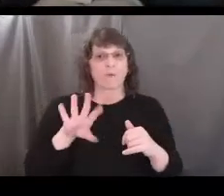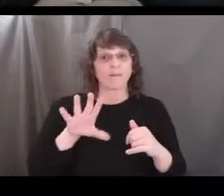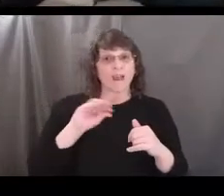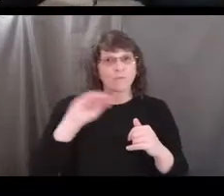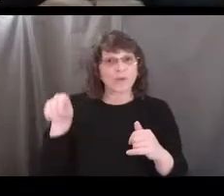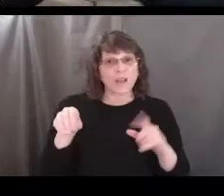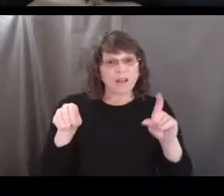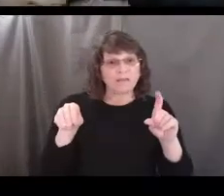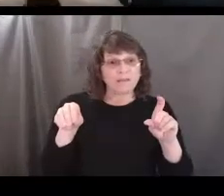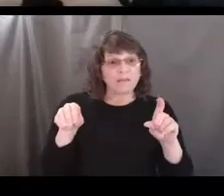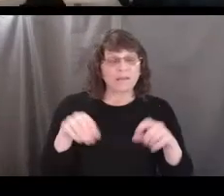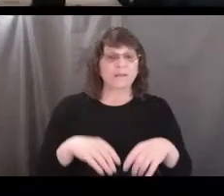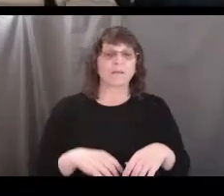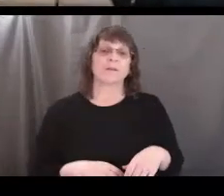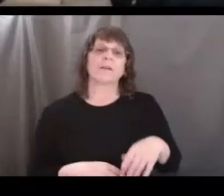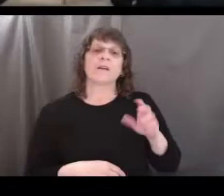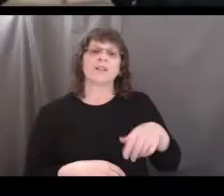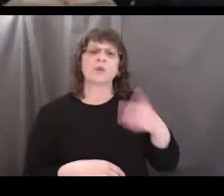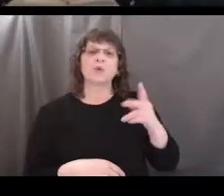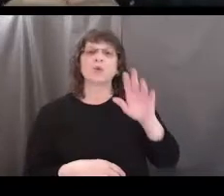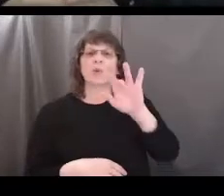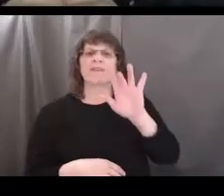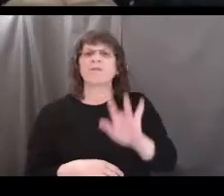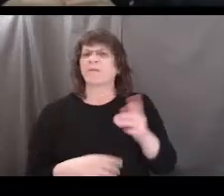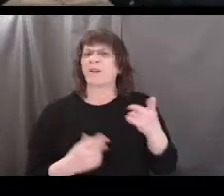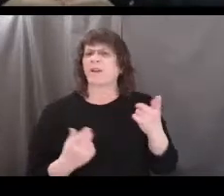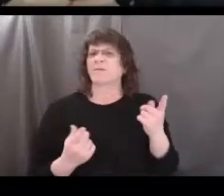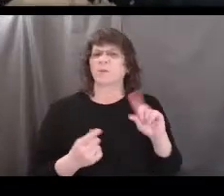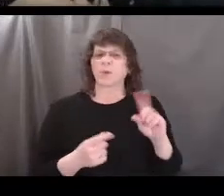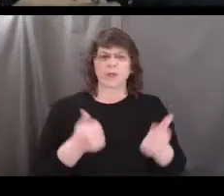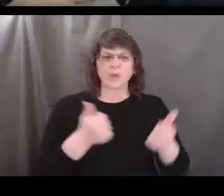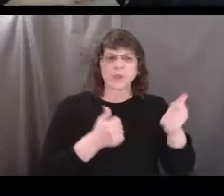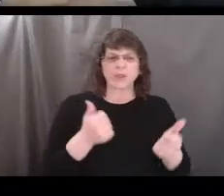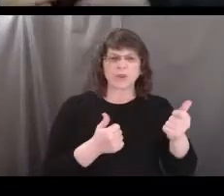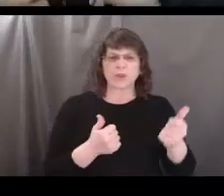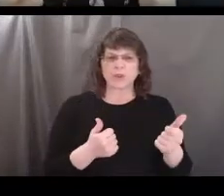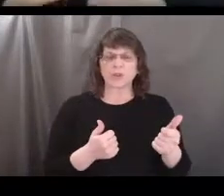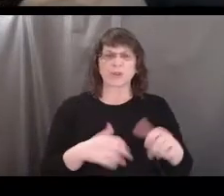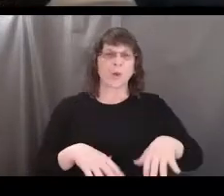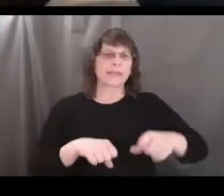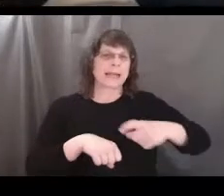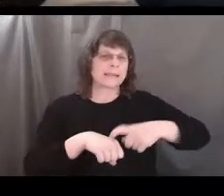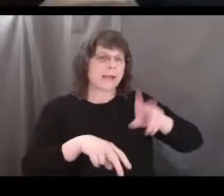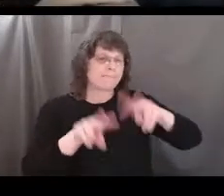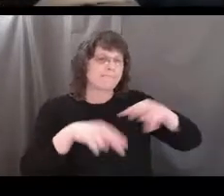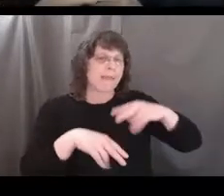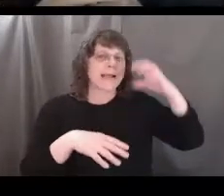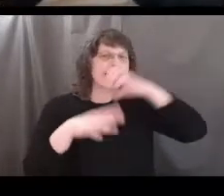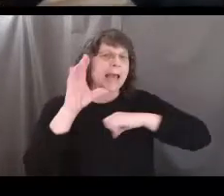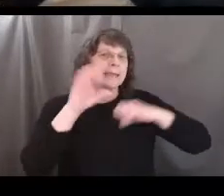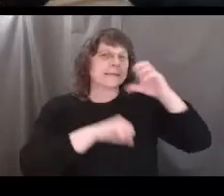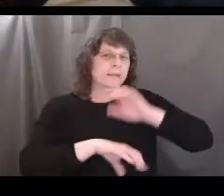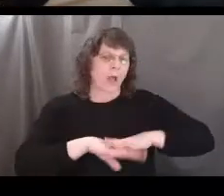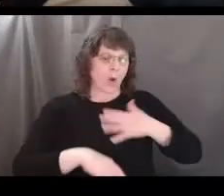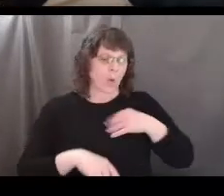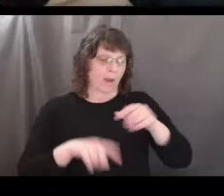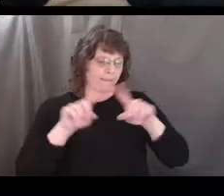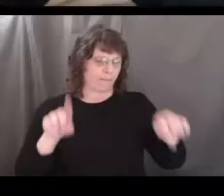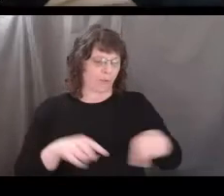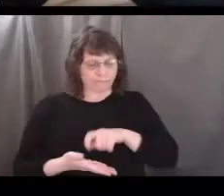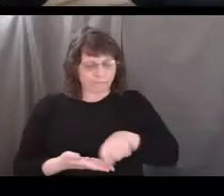What about those two 25%? Take some time. Make some guesses on your whiteboard.